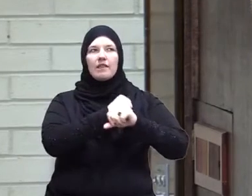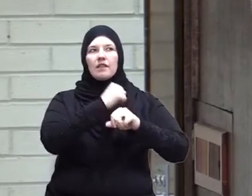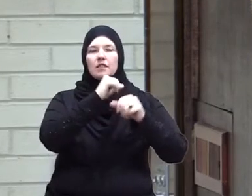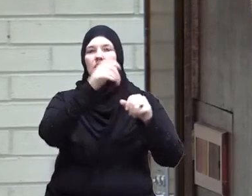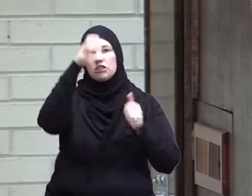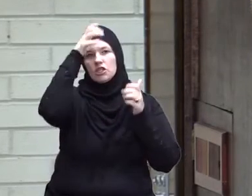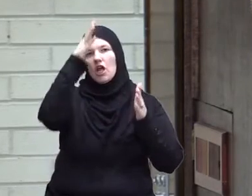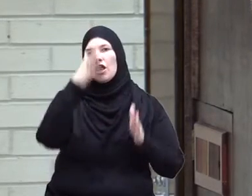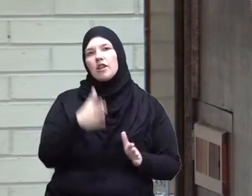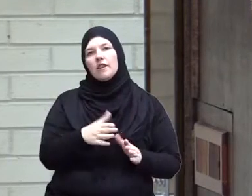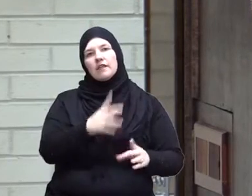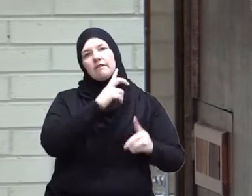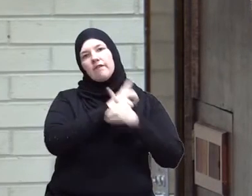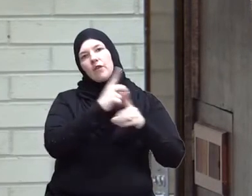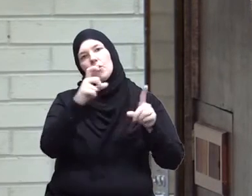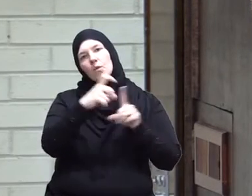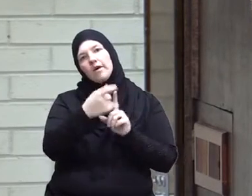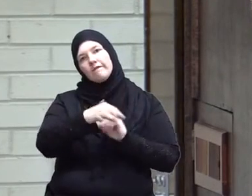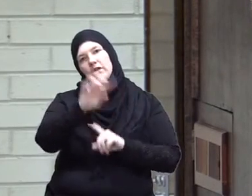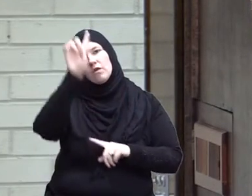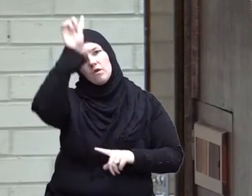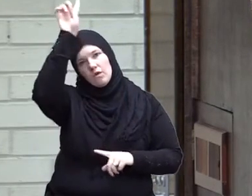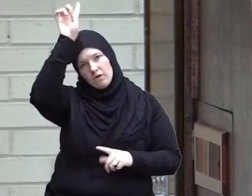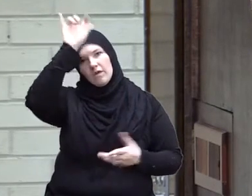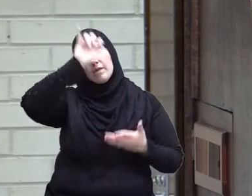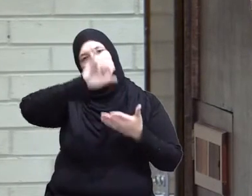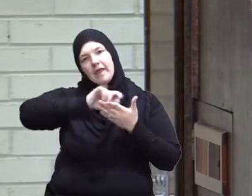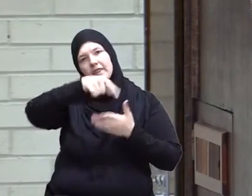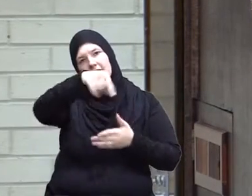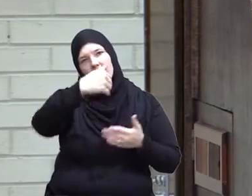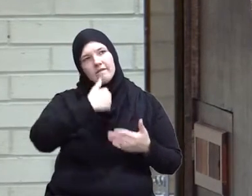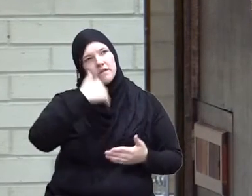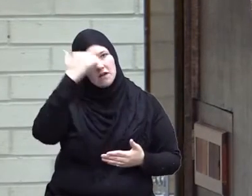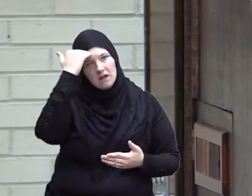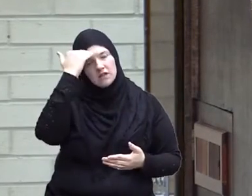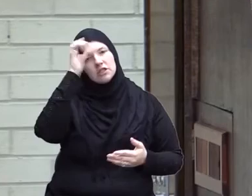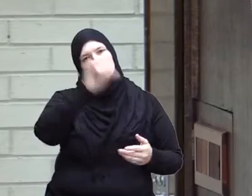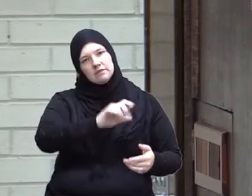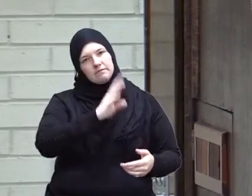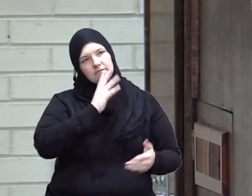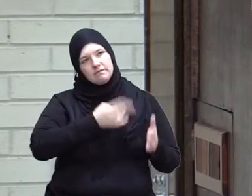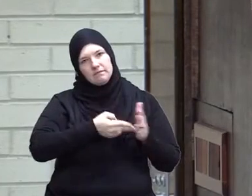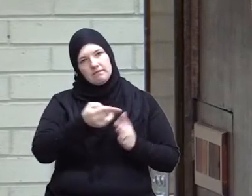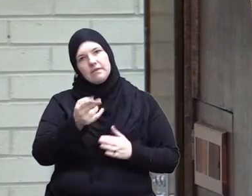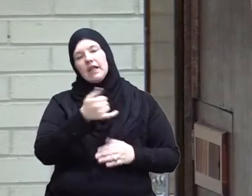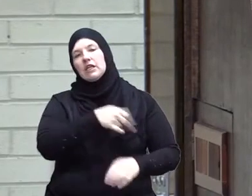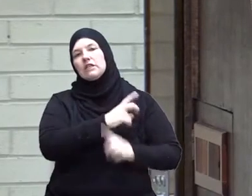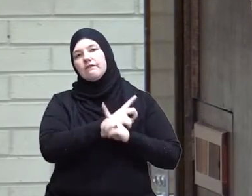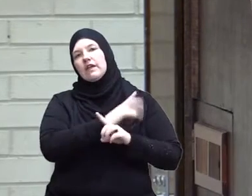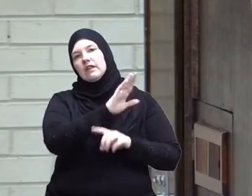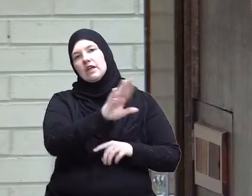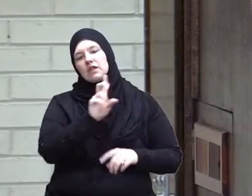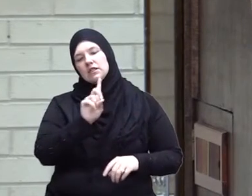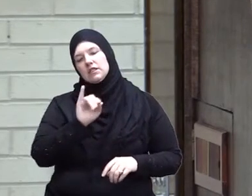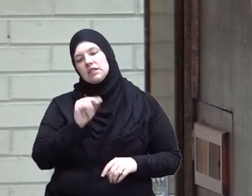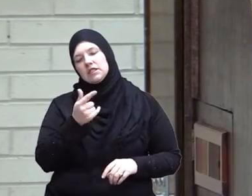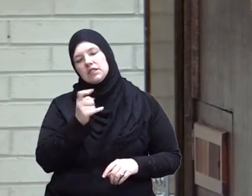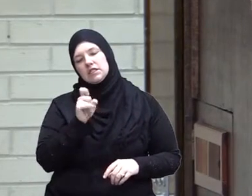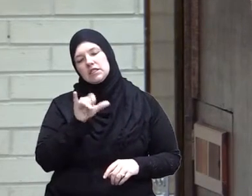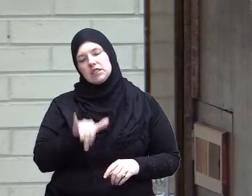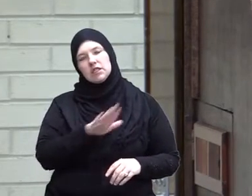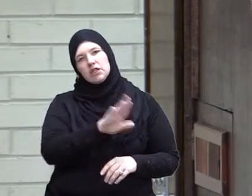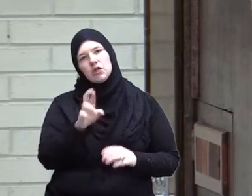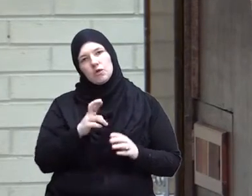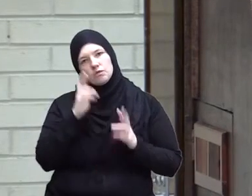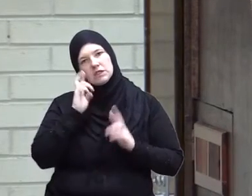defending the word of Allah that is carried by the scholars they are defending their dignity as a community and they